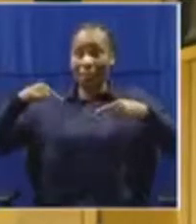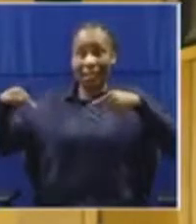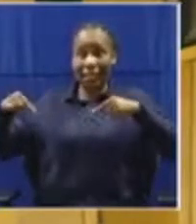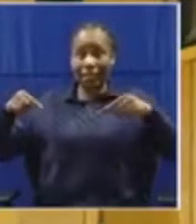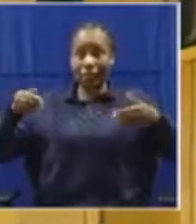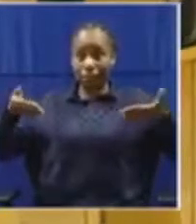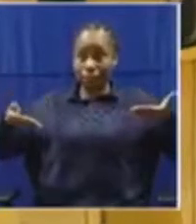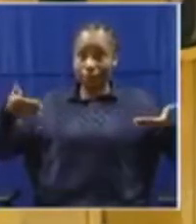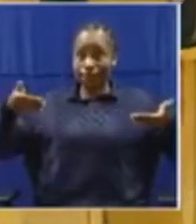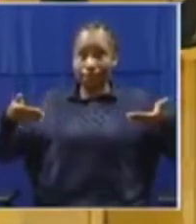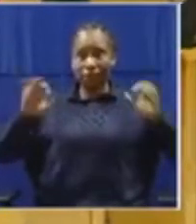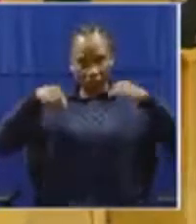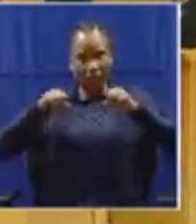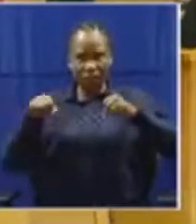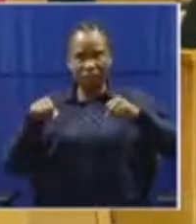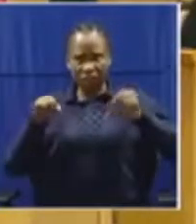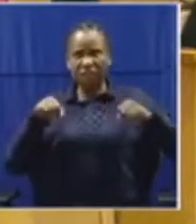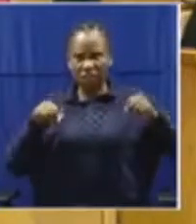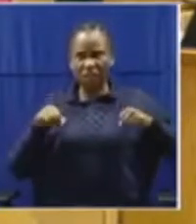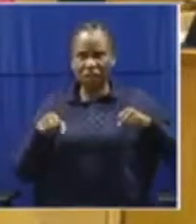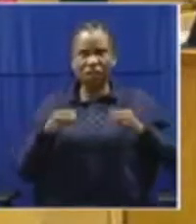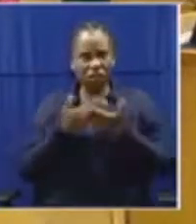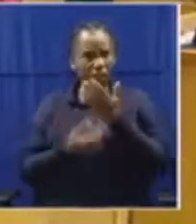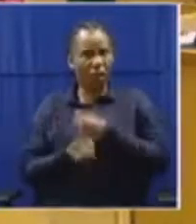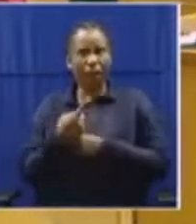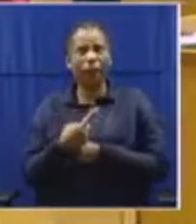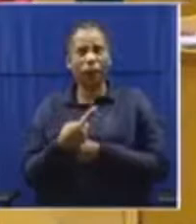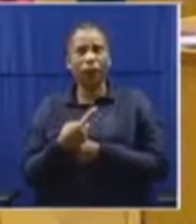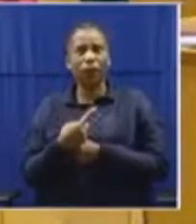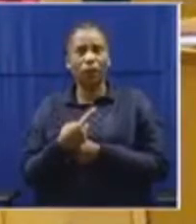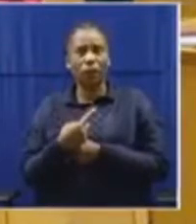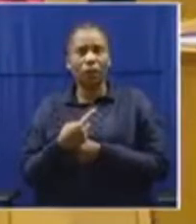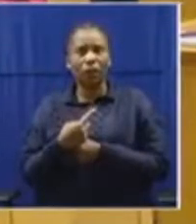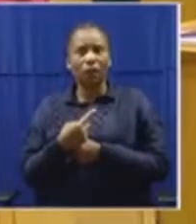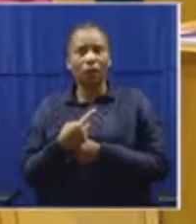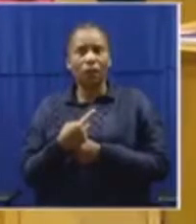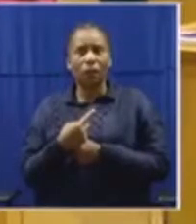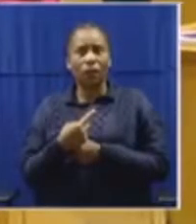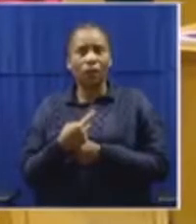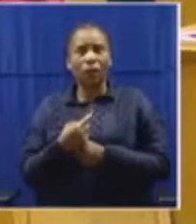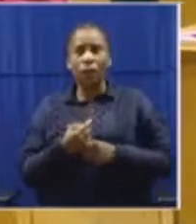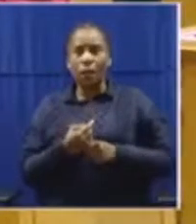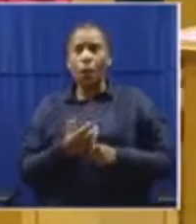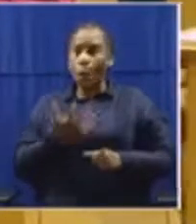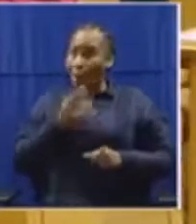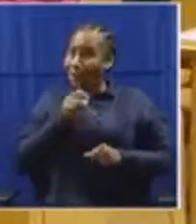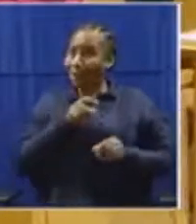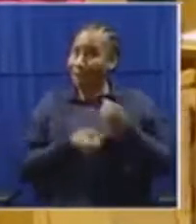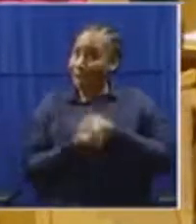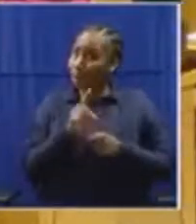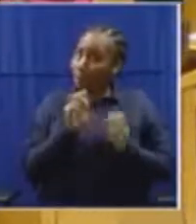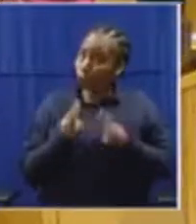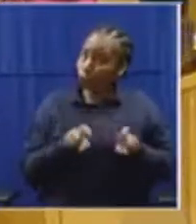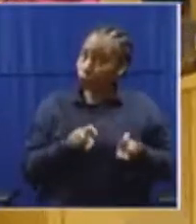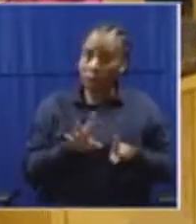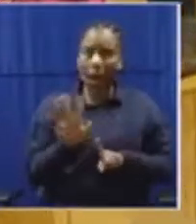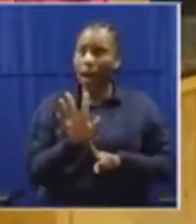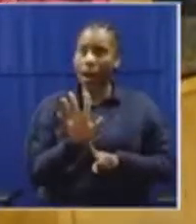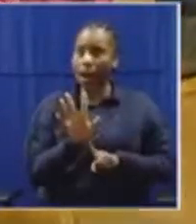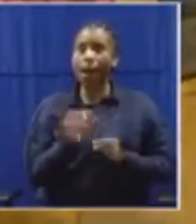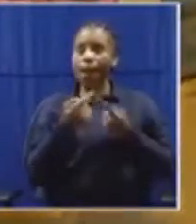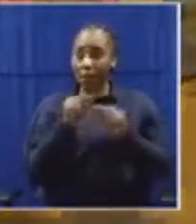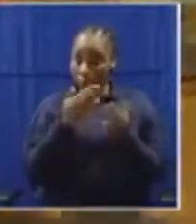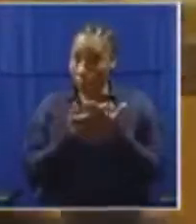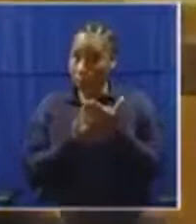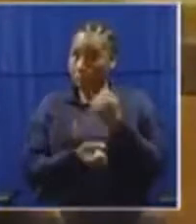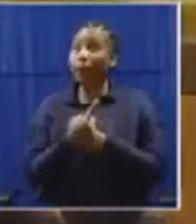yes, no, no, but it can happen. I'm not wishing that it should happen, but